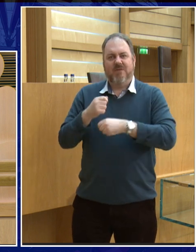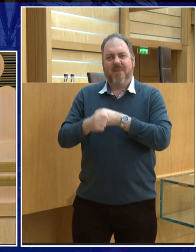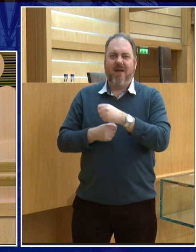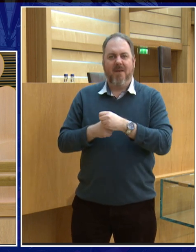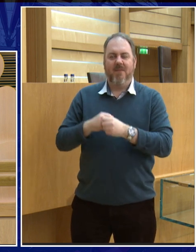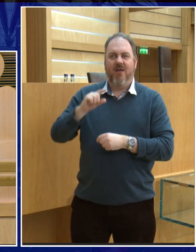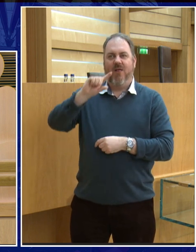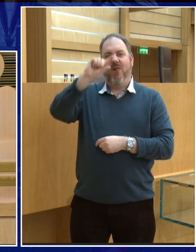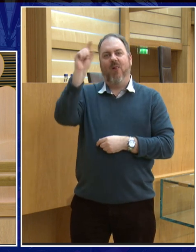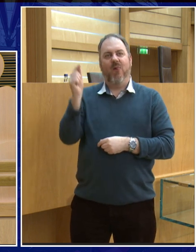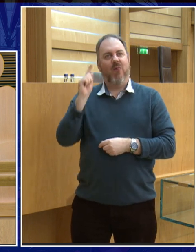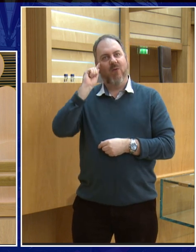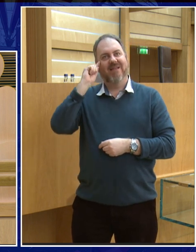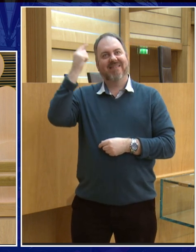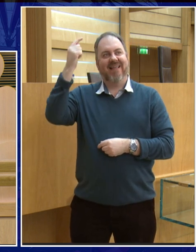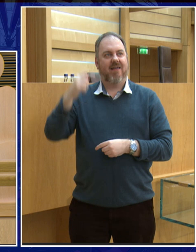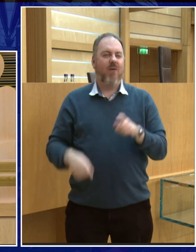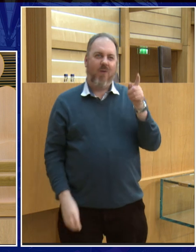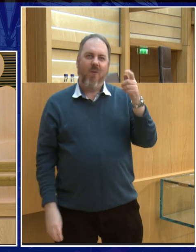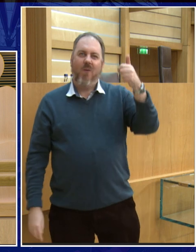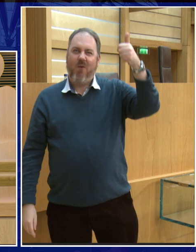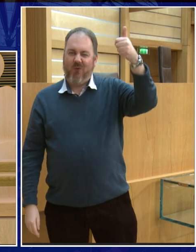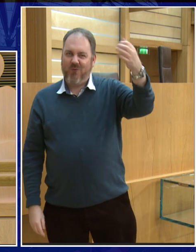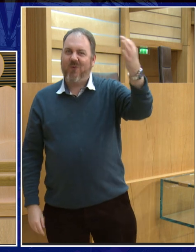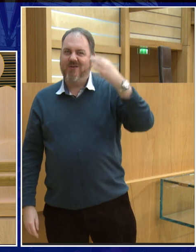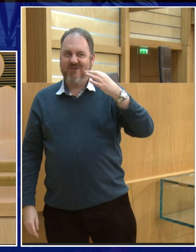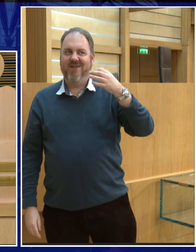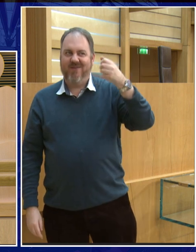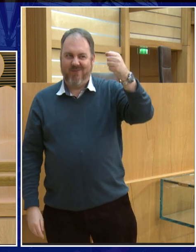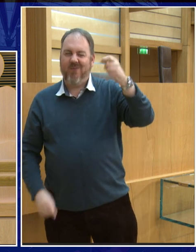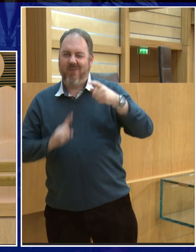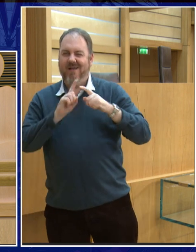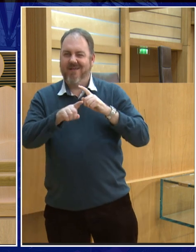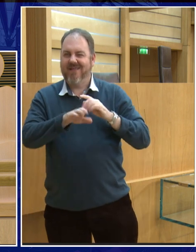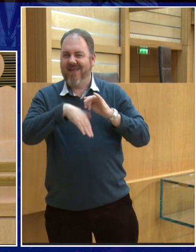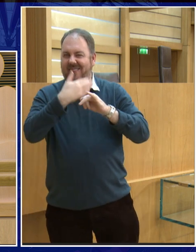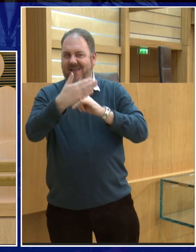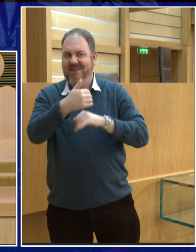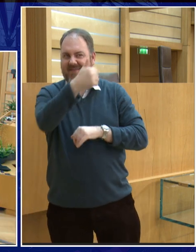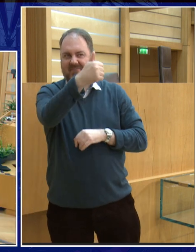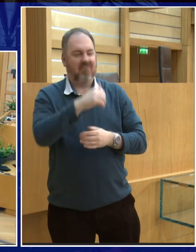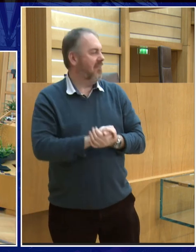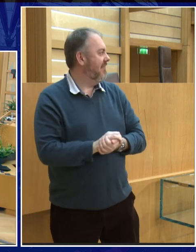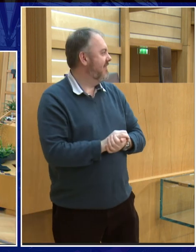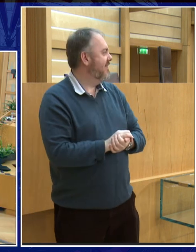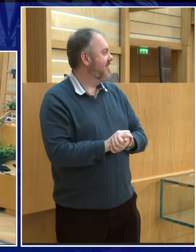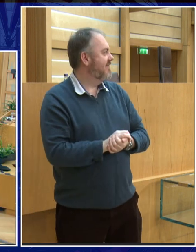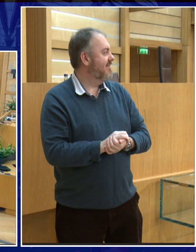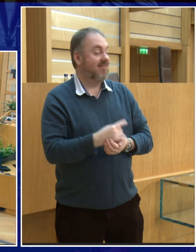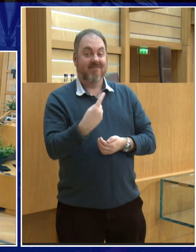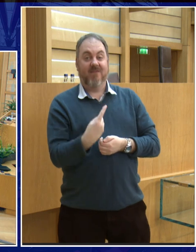encouraged... Well, keep that one to last. I think that's the... Who encouraged you to be a lunatic? Where's the other ones? Here?